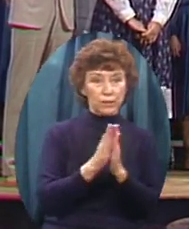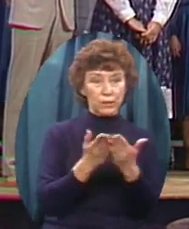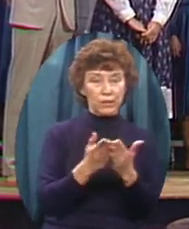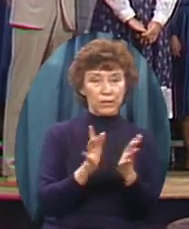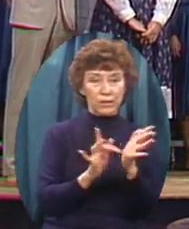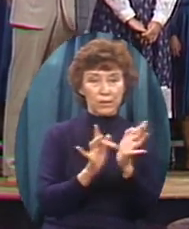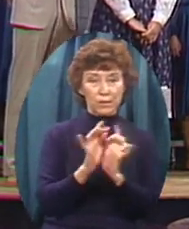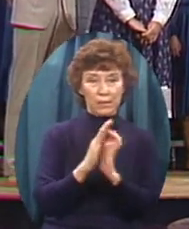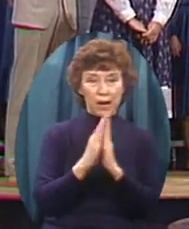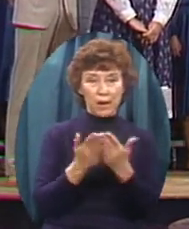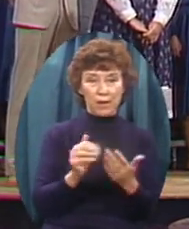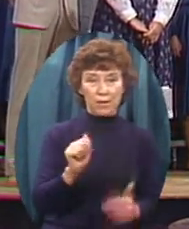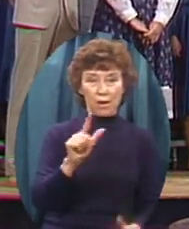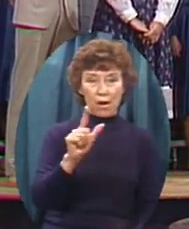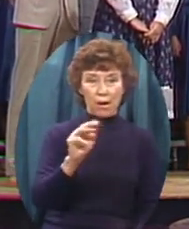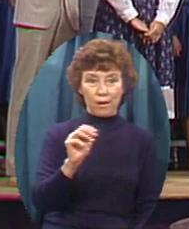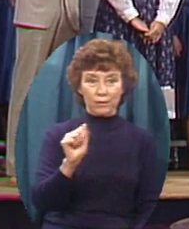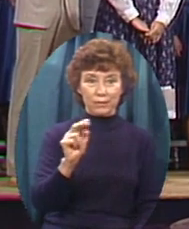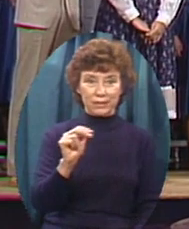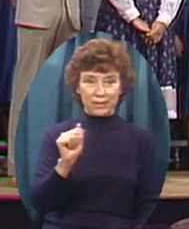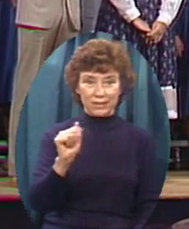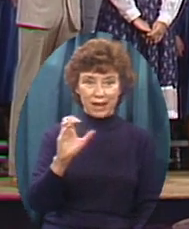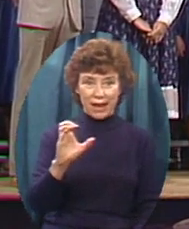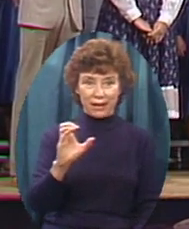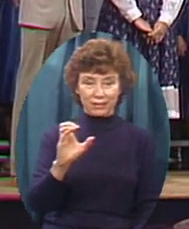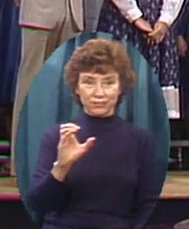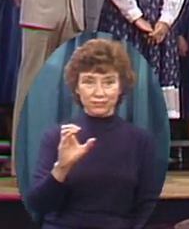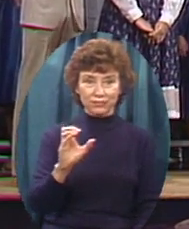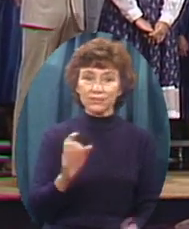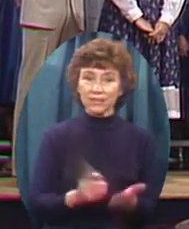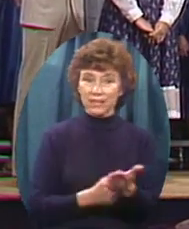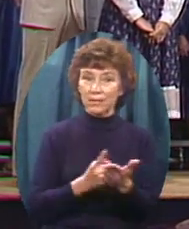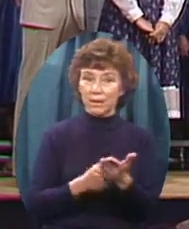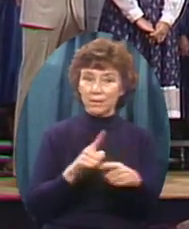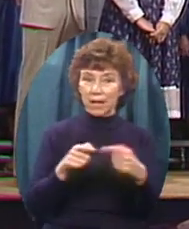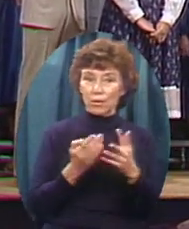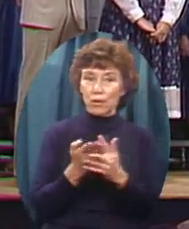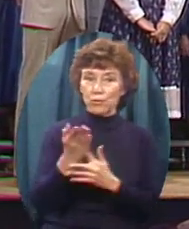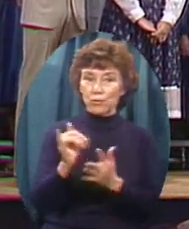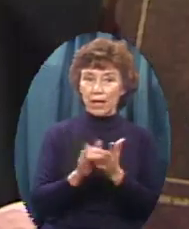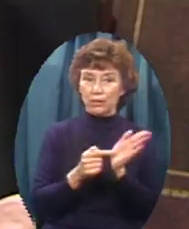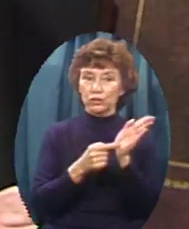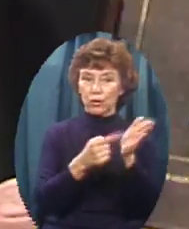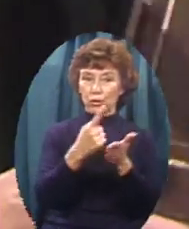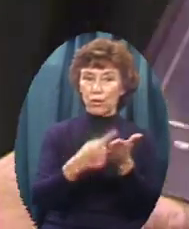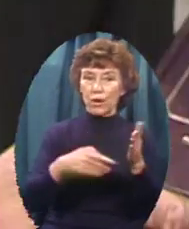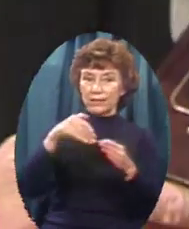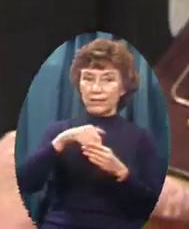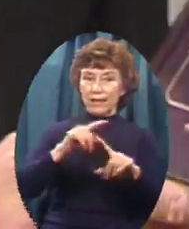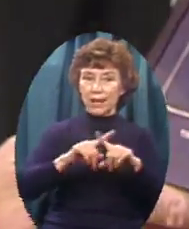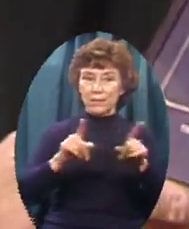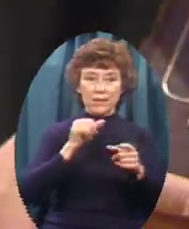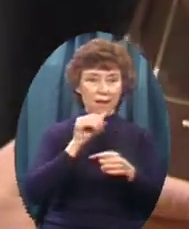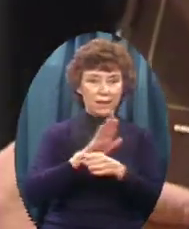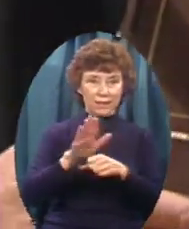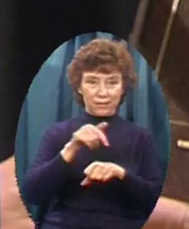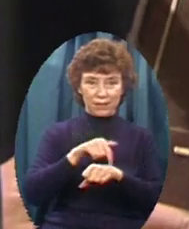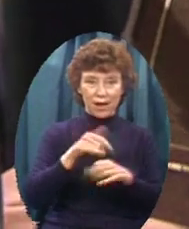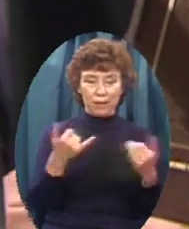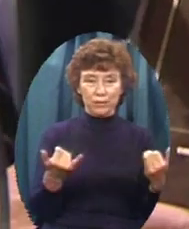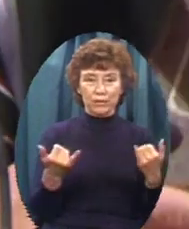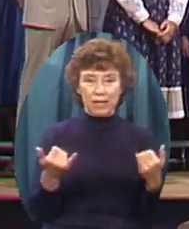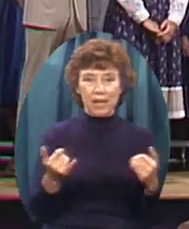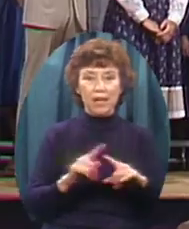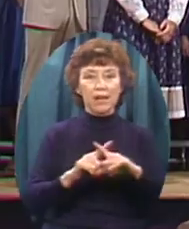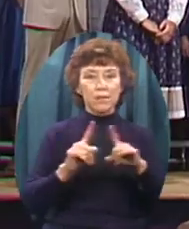Almanac I'm not going to take the time As I often do To go through it And show you what's inside it Except to say 732